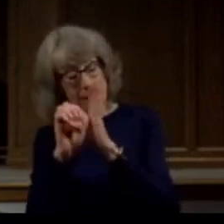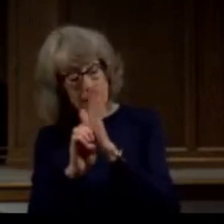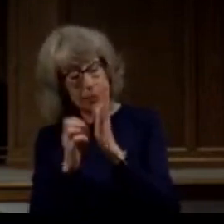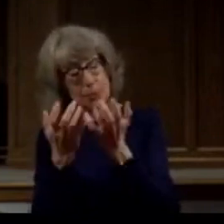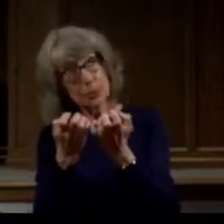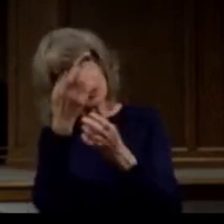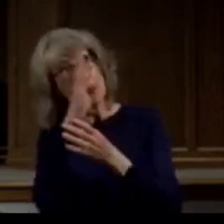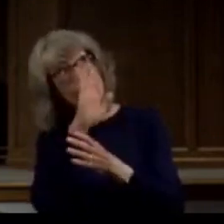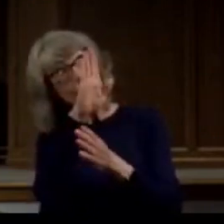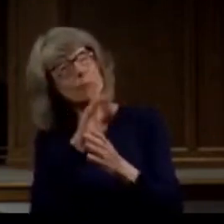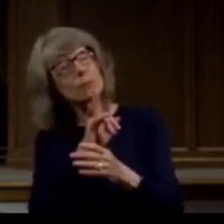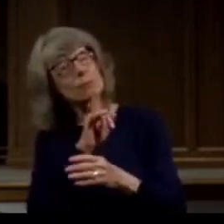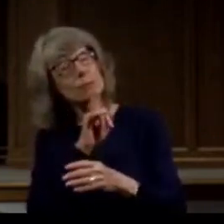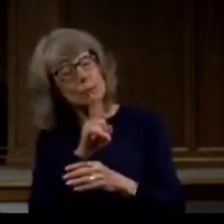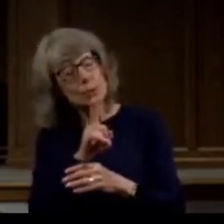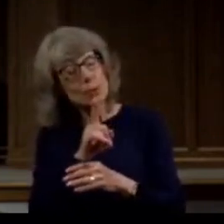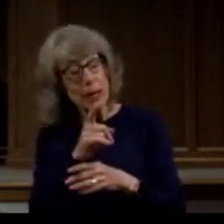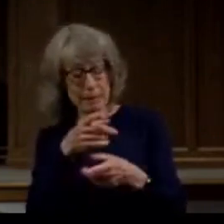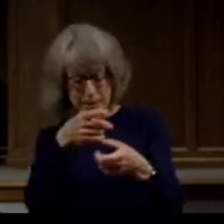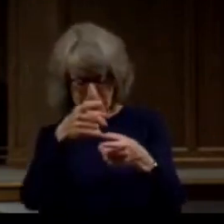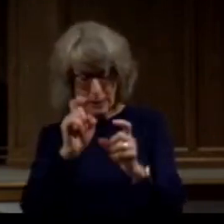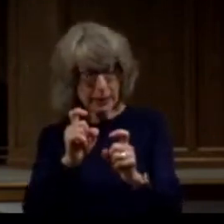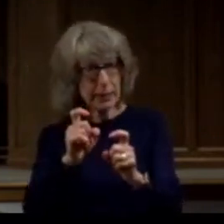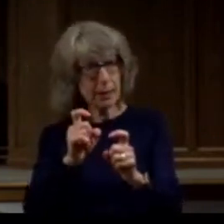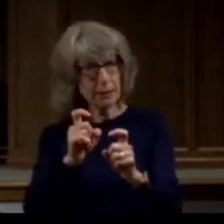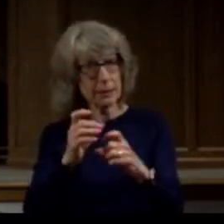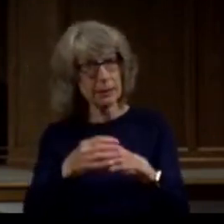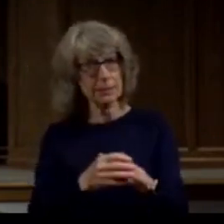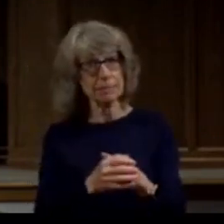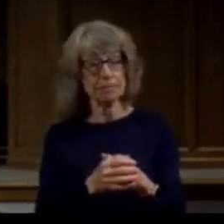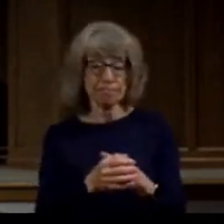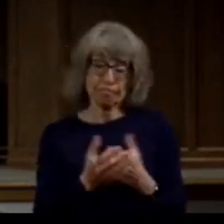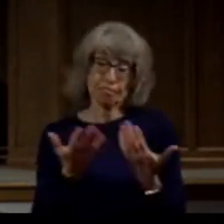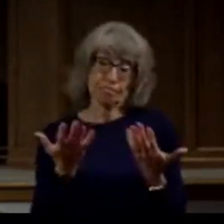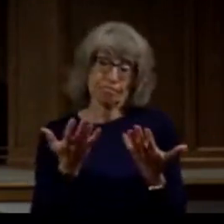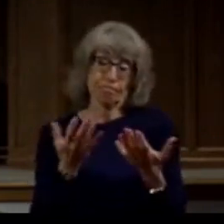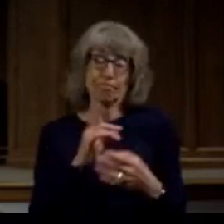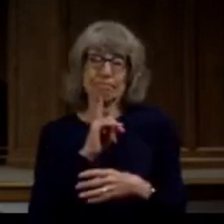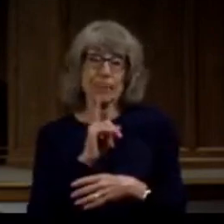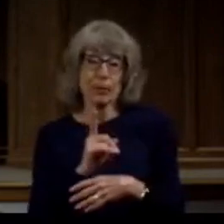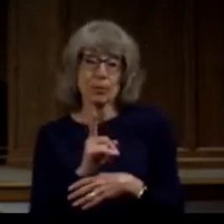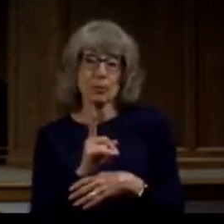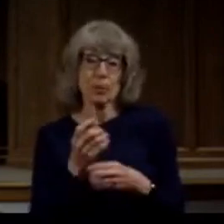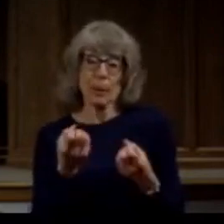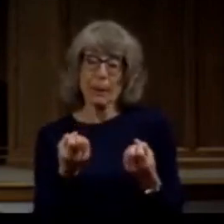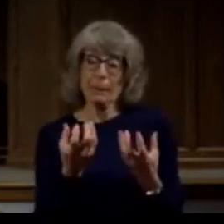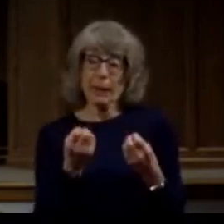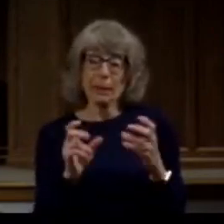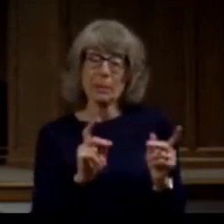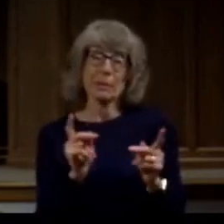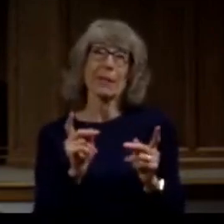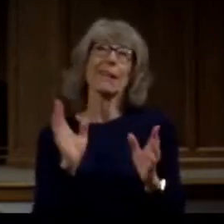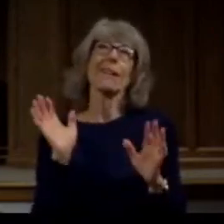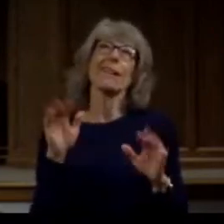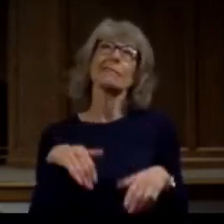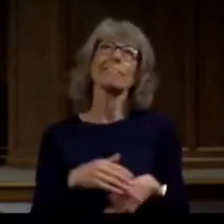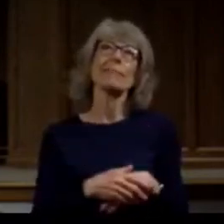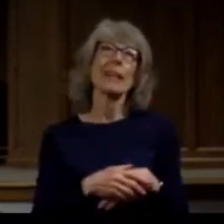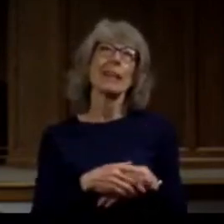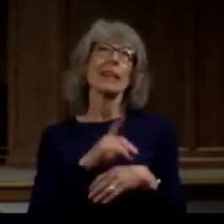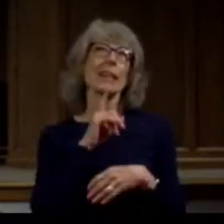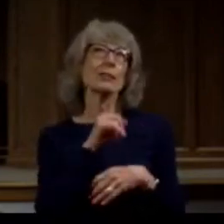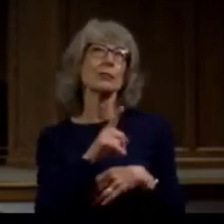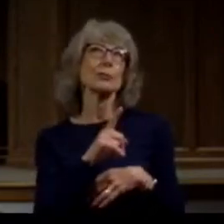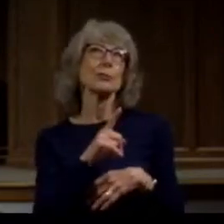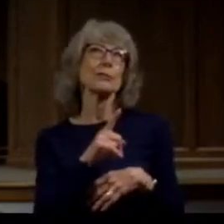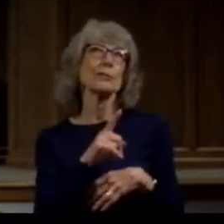it is a gift now if this is to be true often people will say this well that may be true but it's not been true in